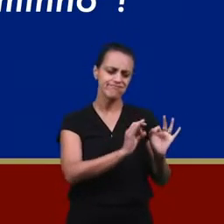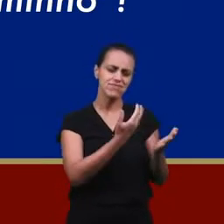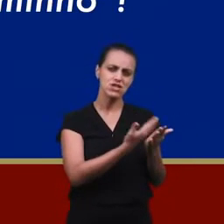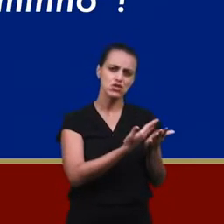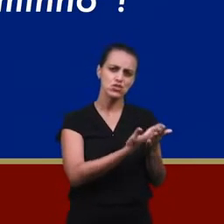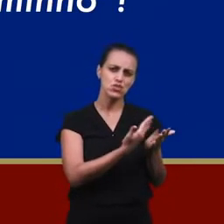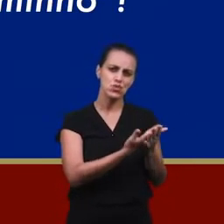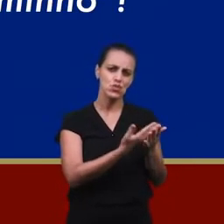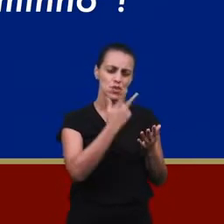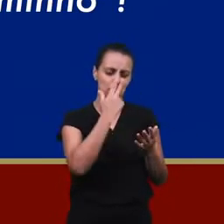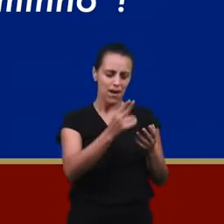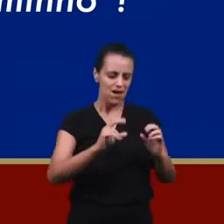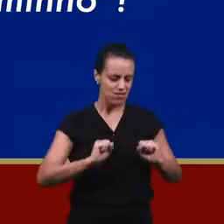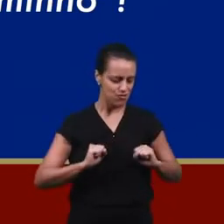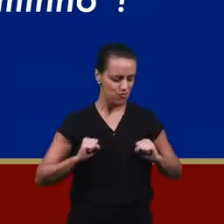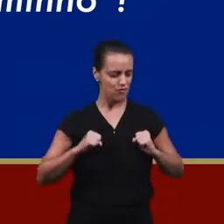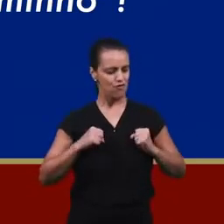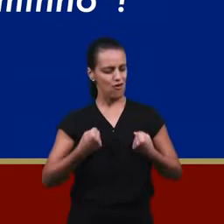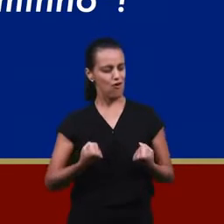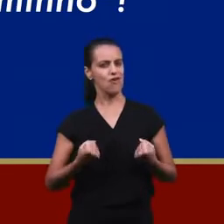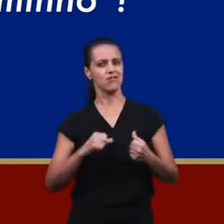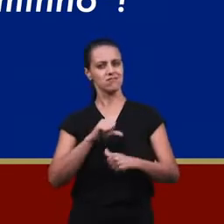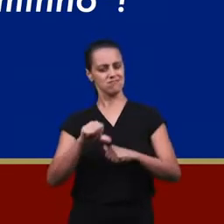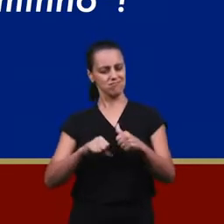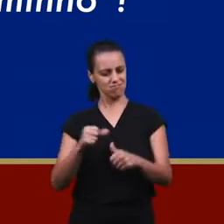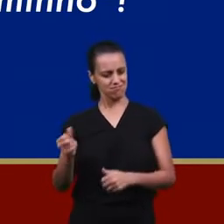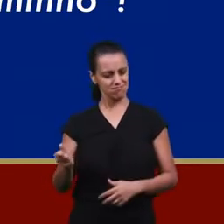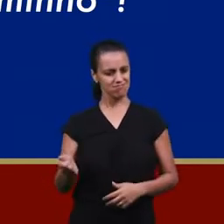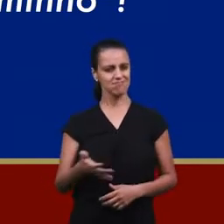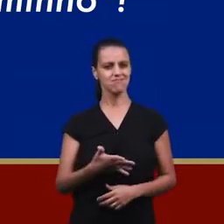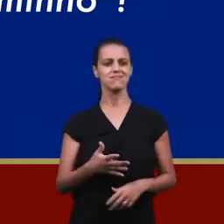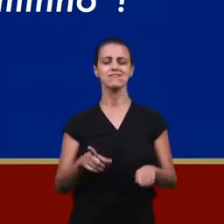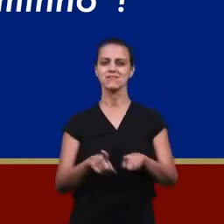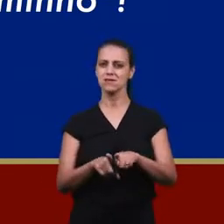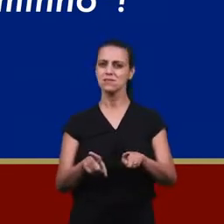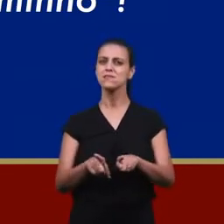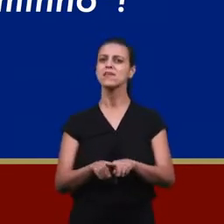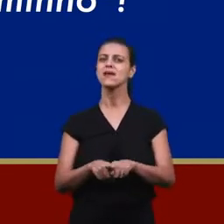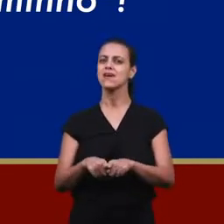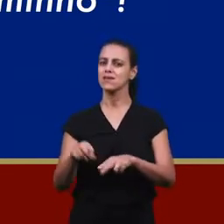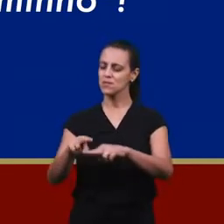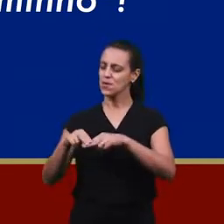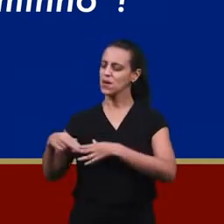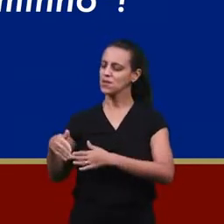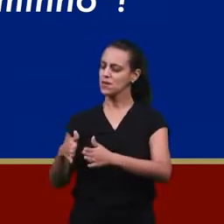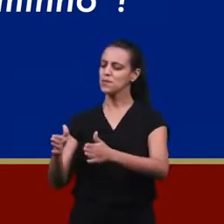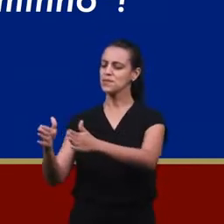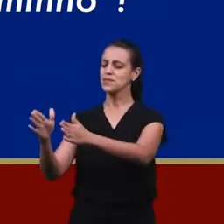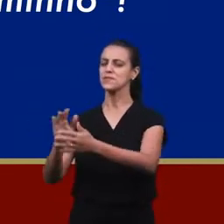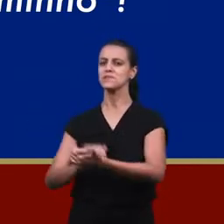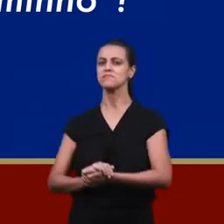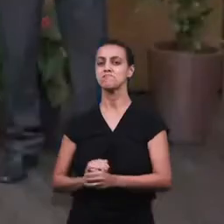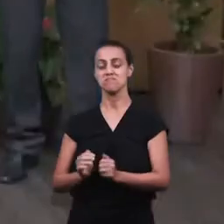renew, edify, and strengthen us for the path. Amen.